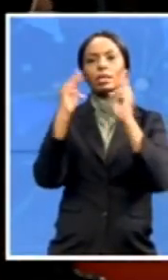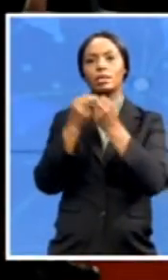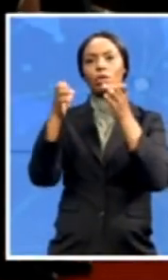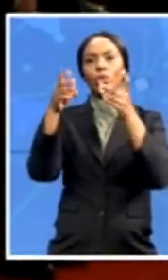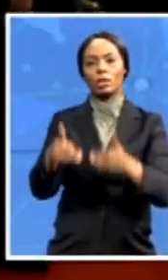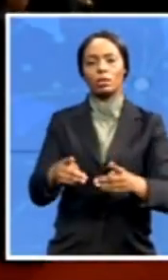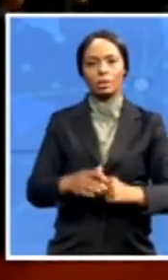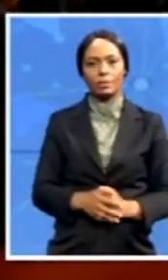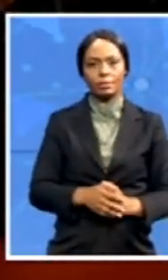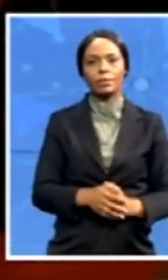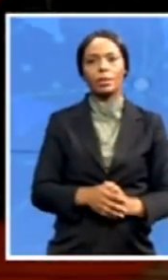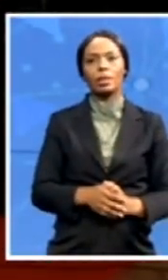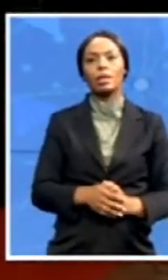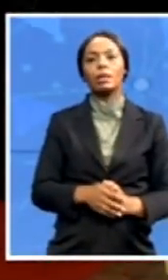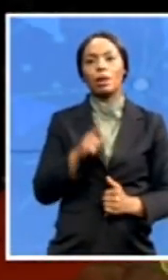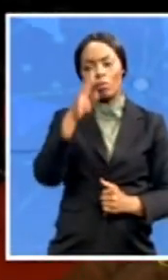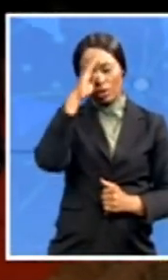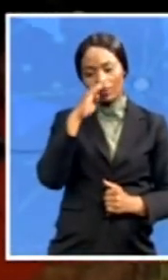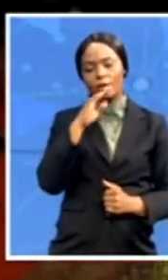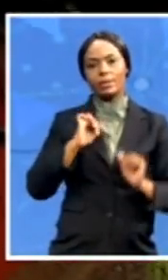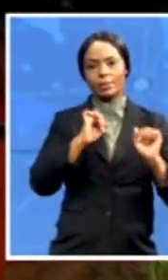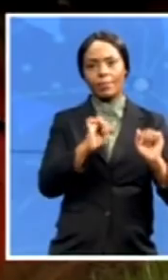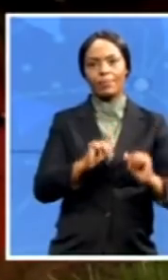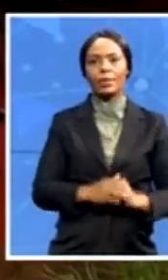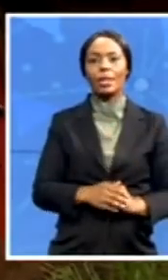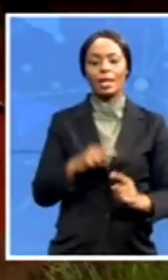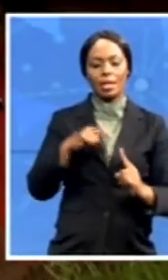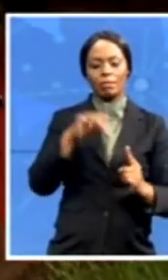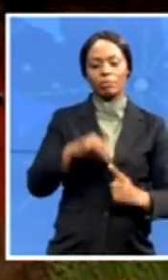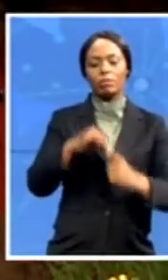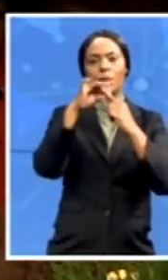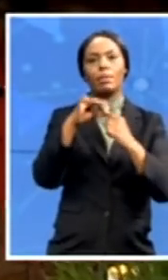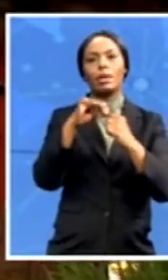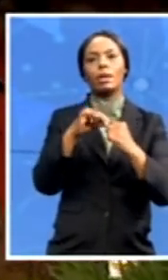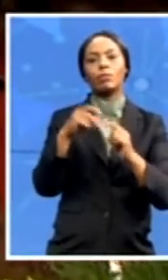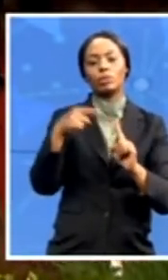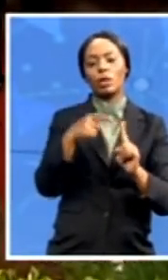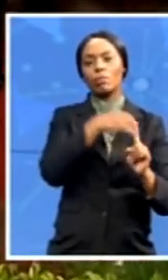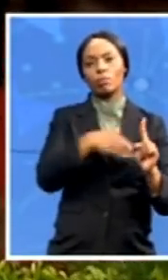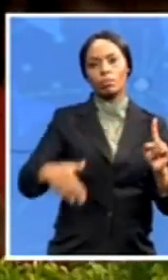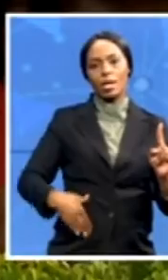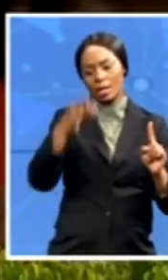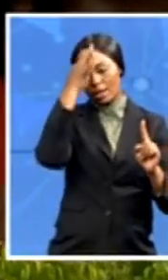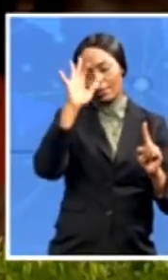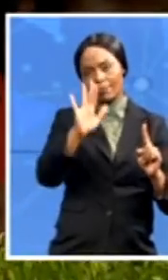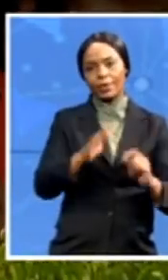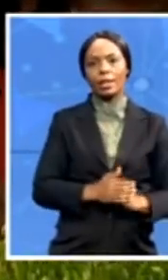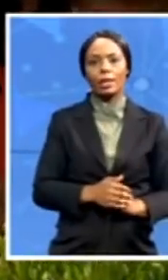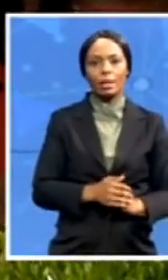he held when he was elected state president. On July, the 1st of July 1985,